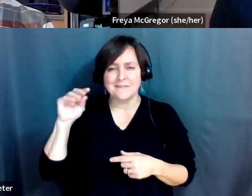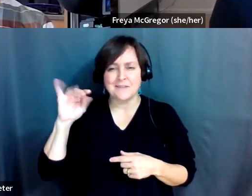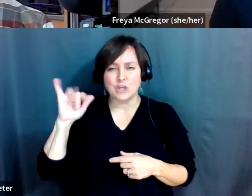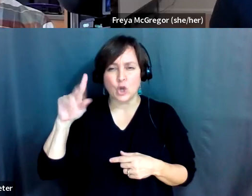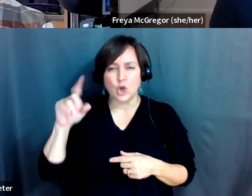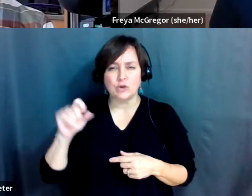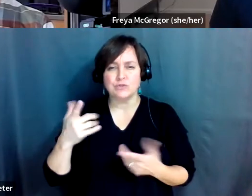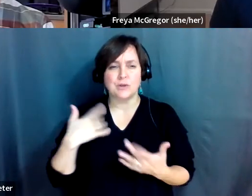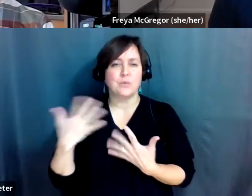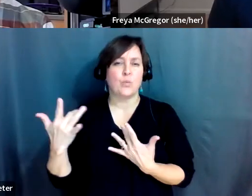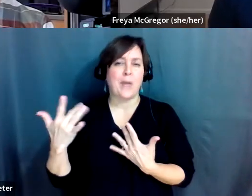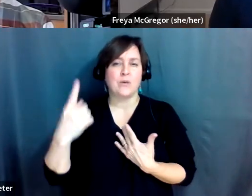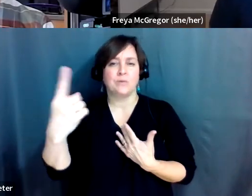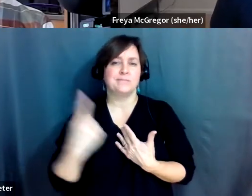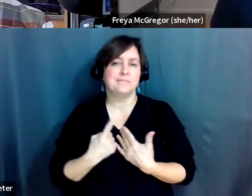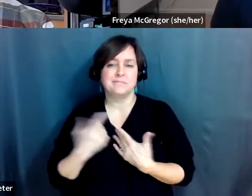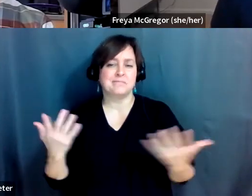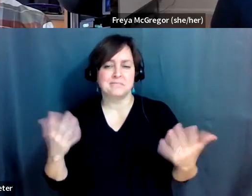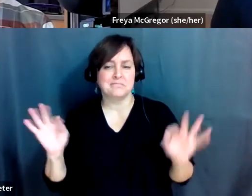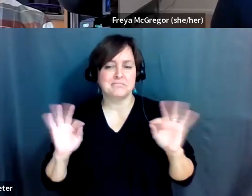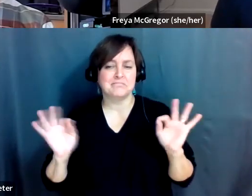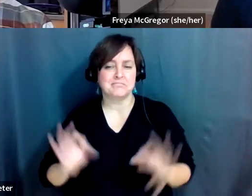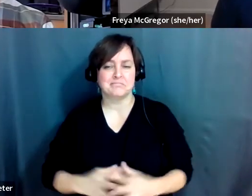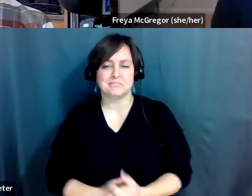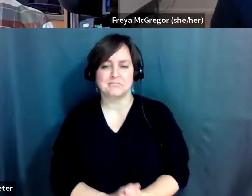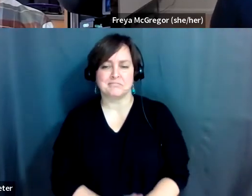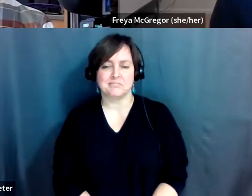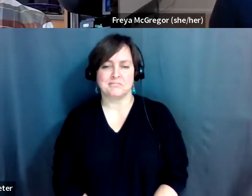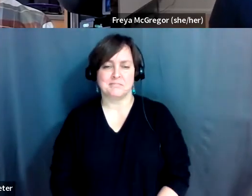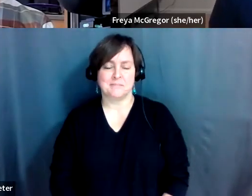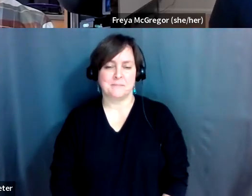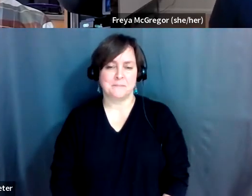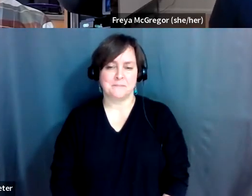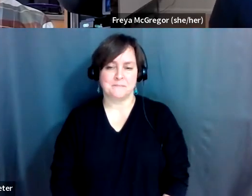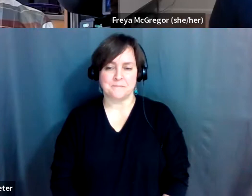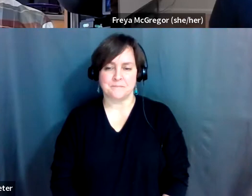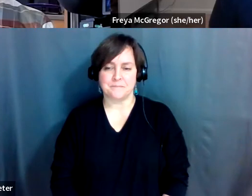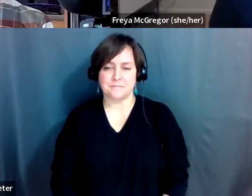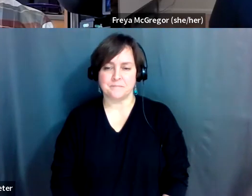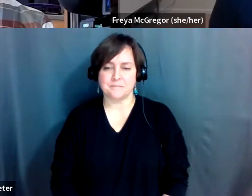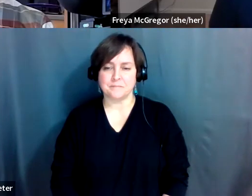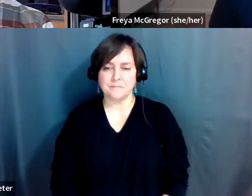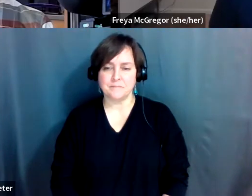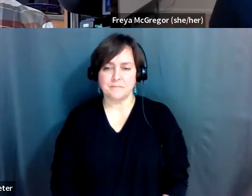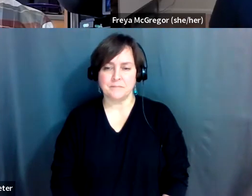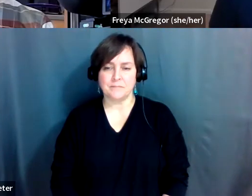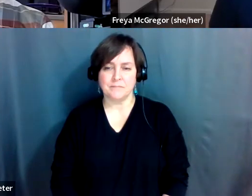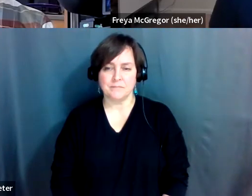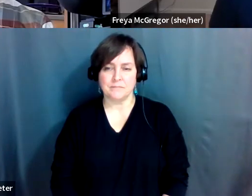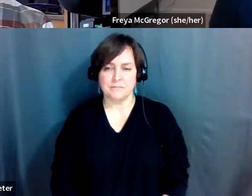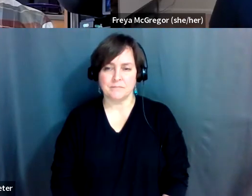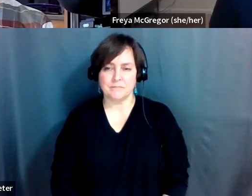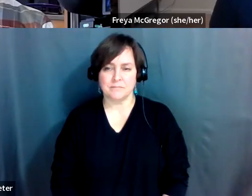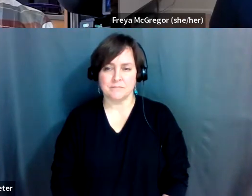and I just kind of wait, they come back. So, um, yeah, sure. Um, let's see, what else have we got?